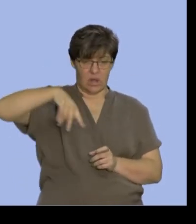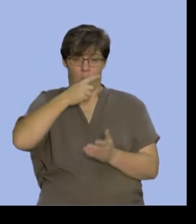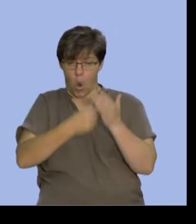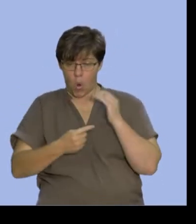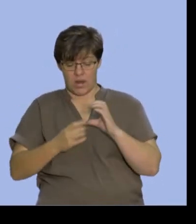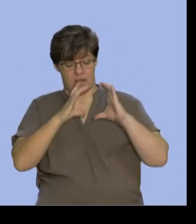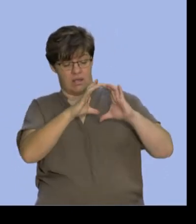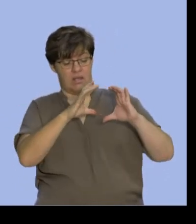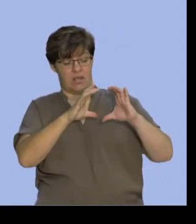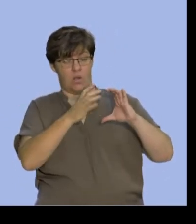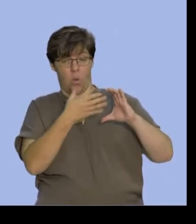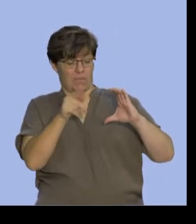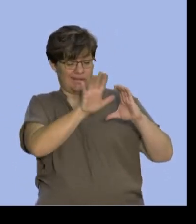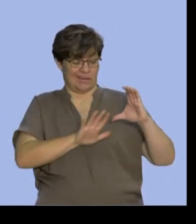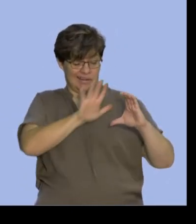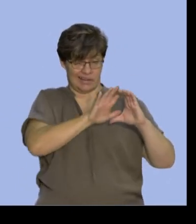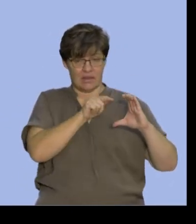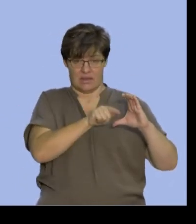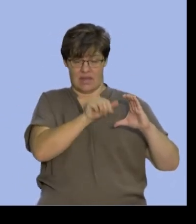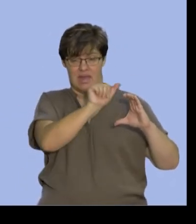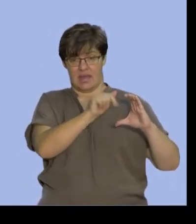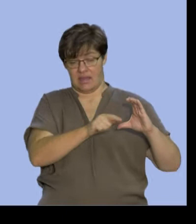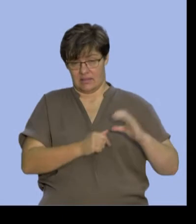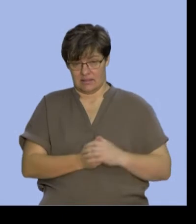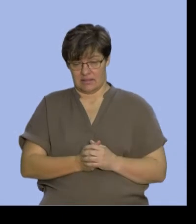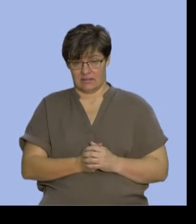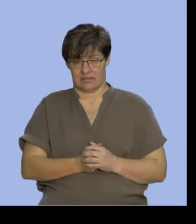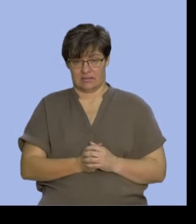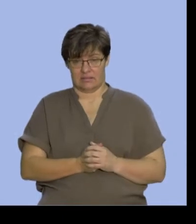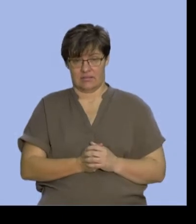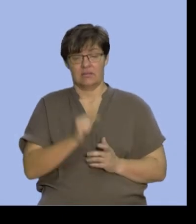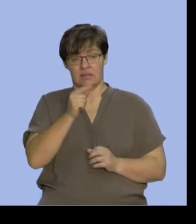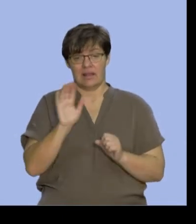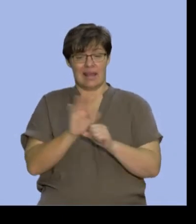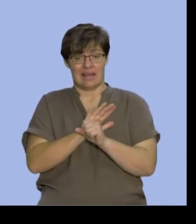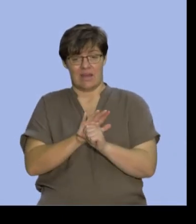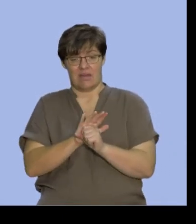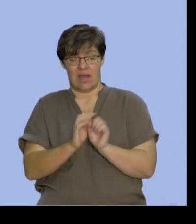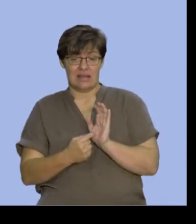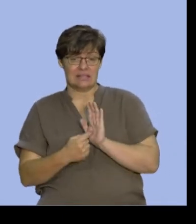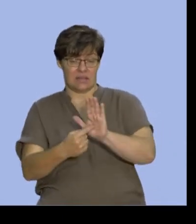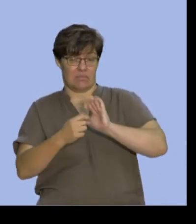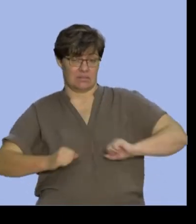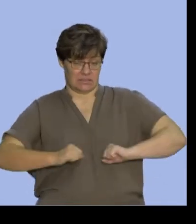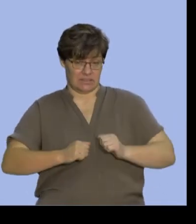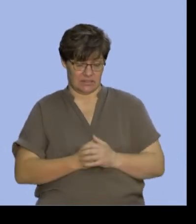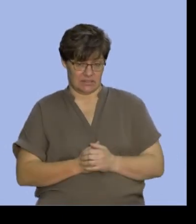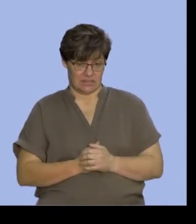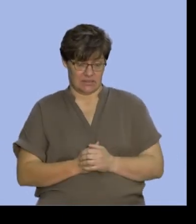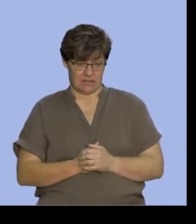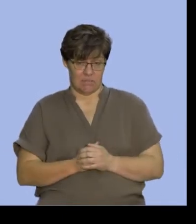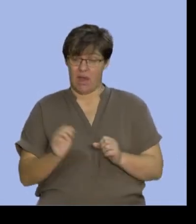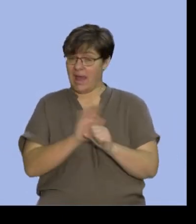if I recognize that that would cover the whole sample space. Notice I'm not covering A.